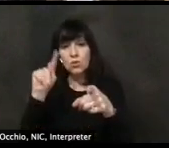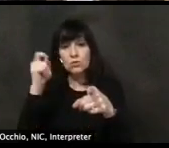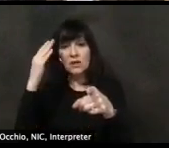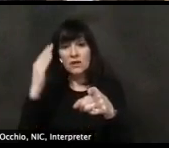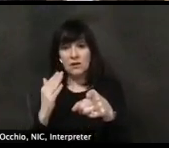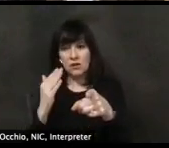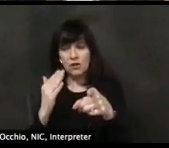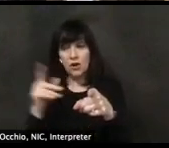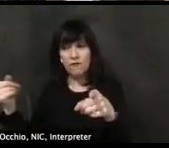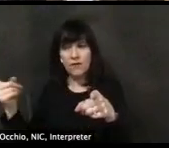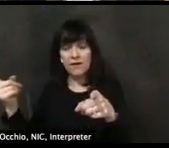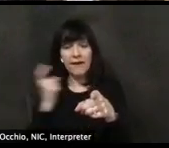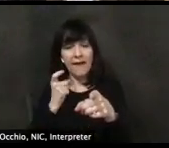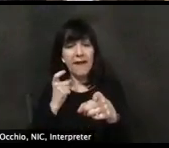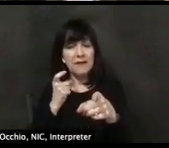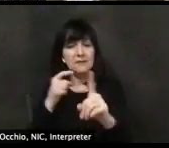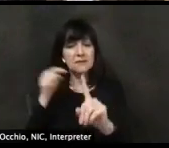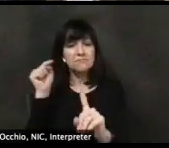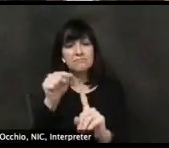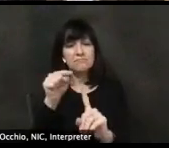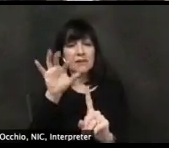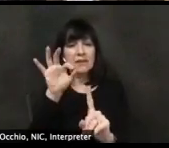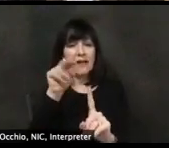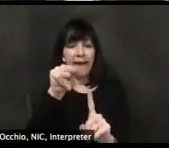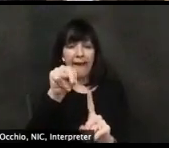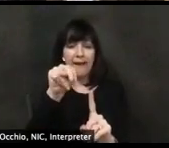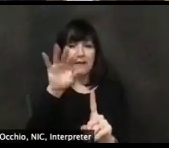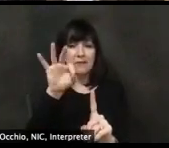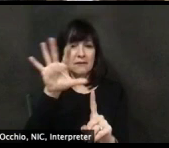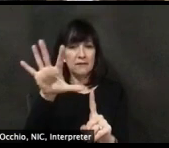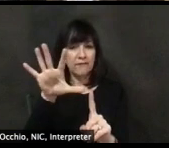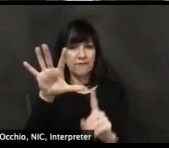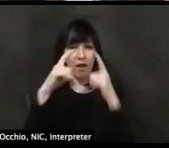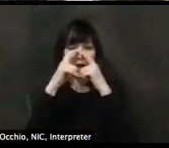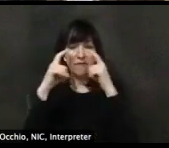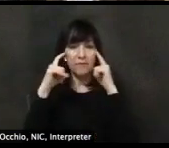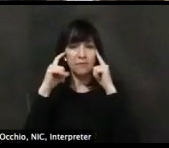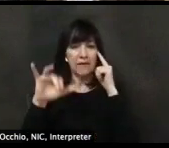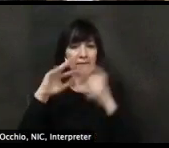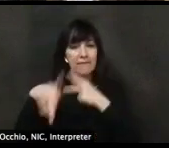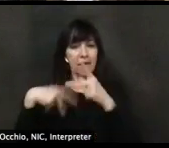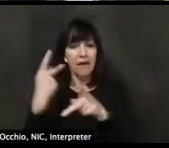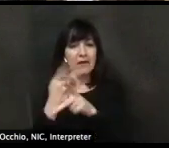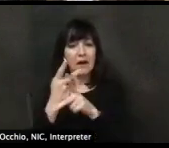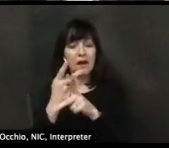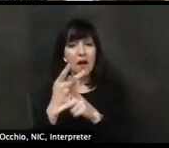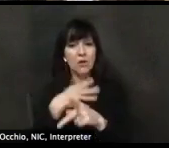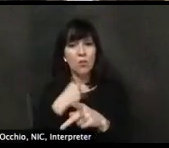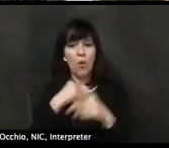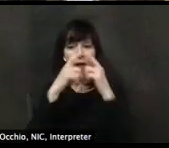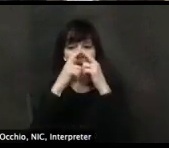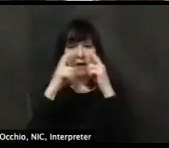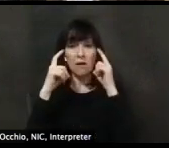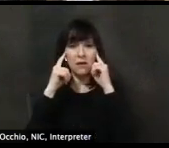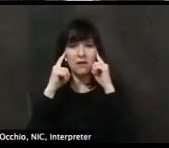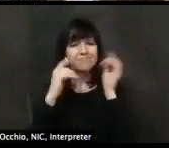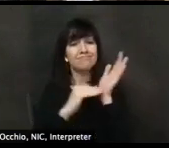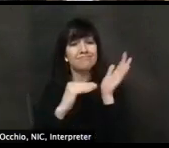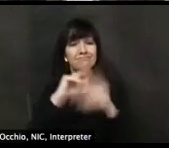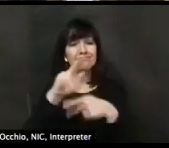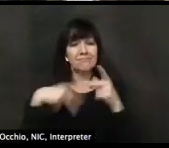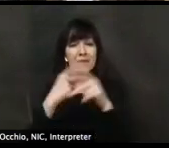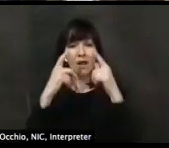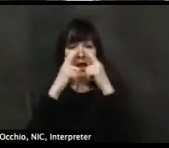who asked about N95 masks. And if, and, um, he has concerns that face coverings, cloth face coverings don't add as much protection.